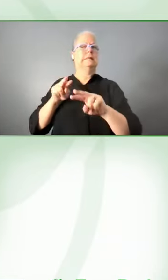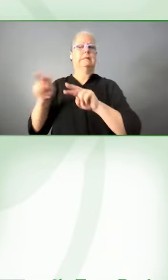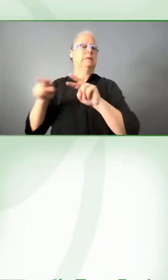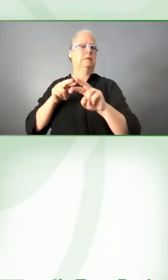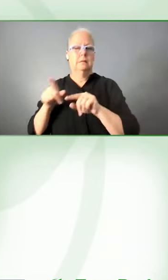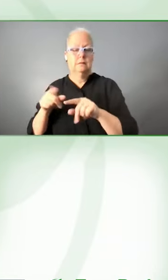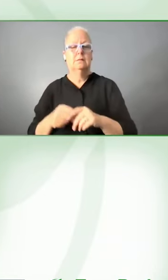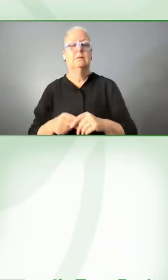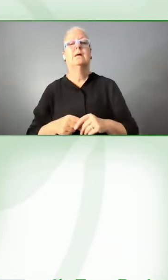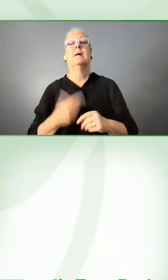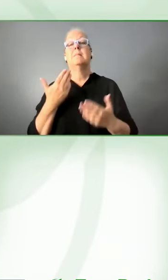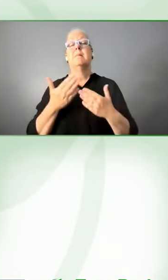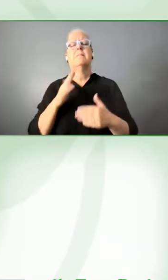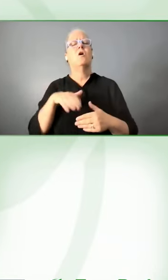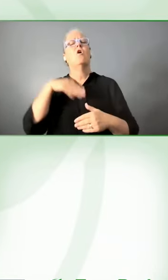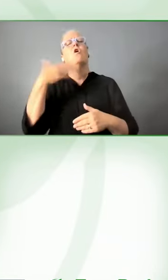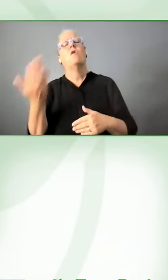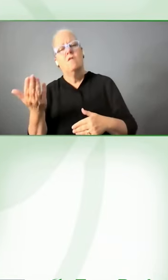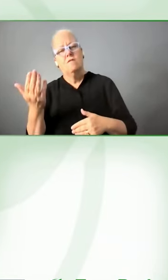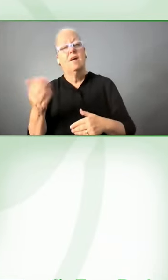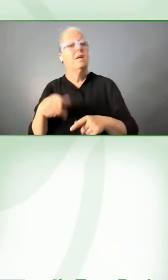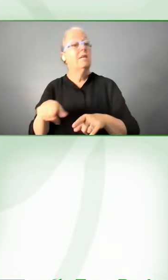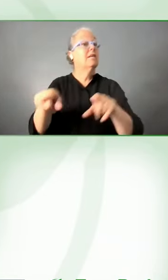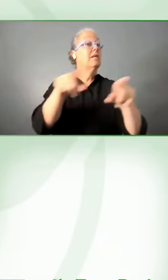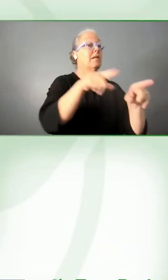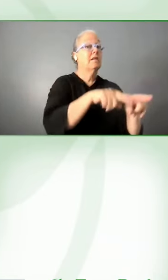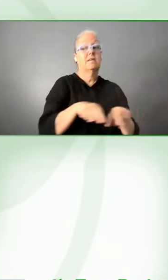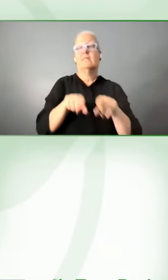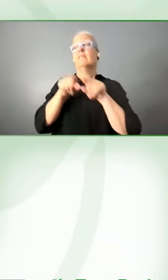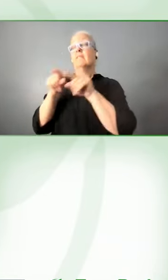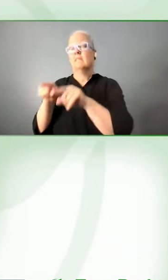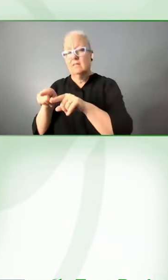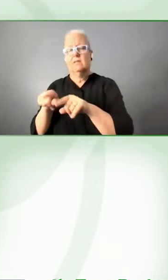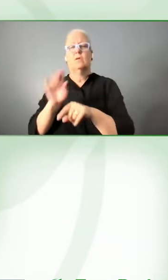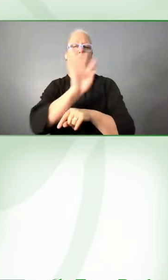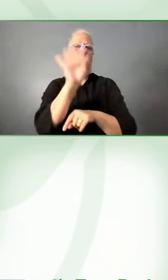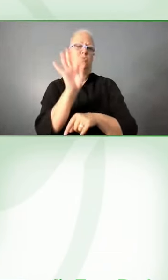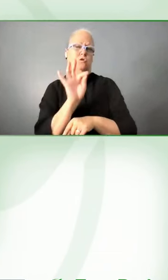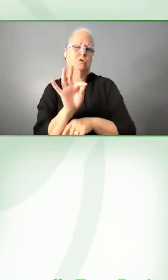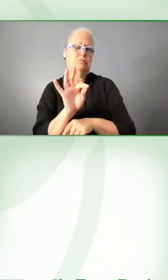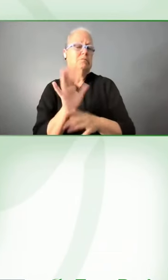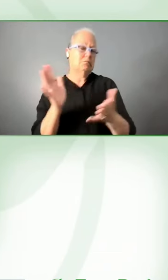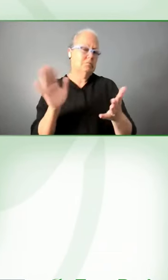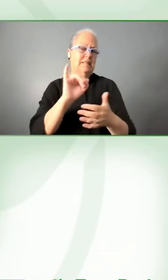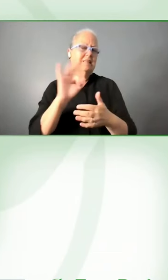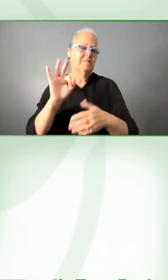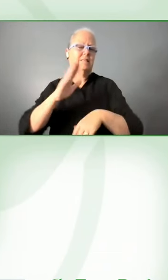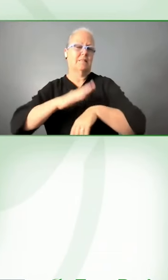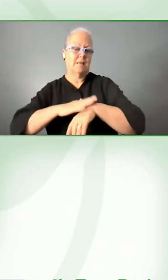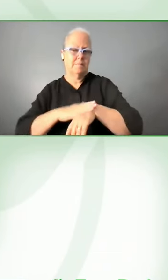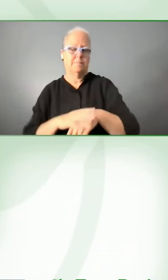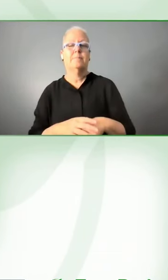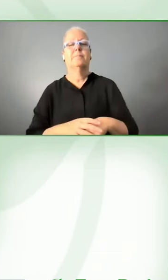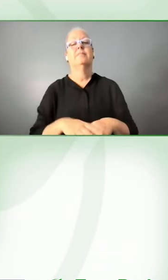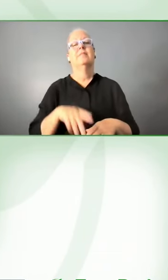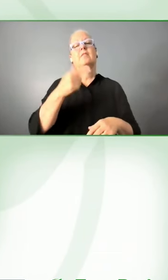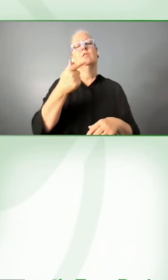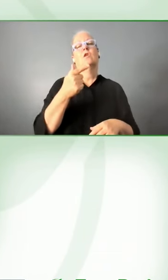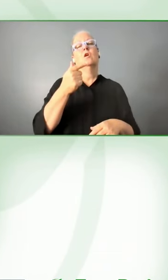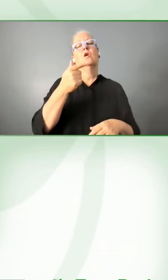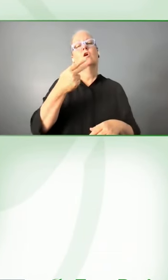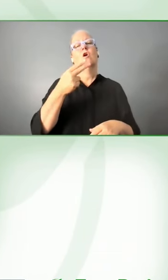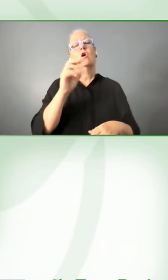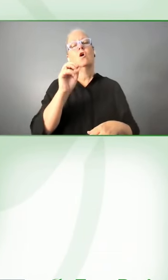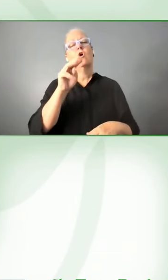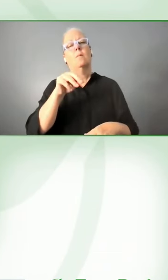question if we've got chance and time at the end. Thomas Jelinek from CacheReader. Can I go over to